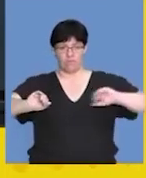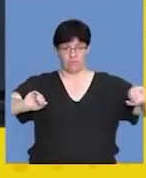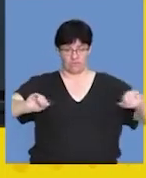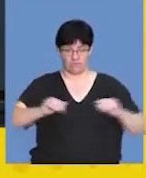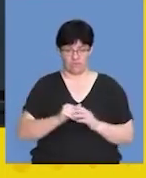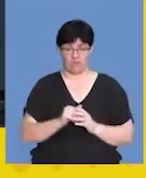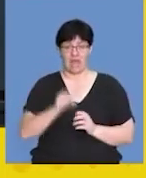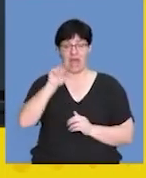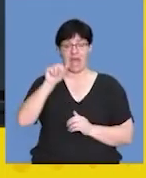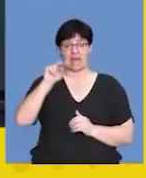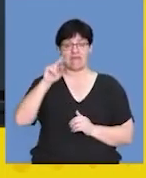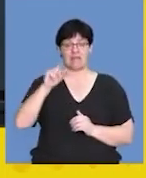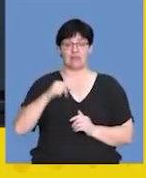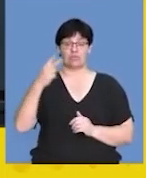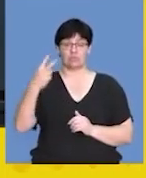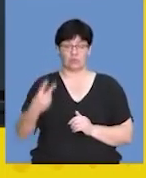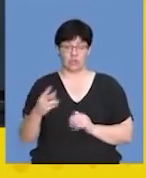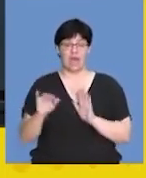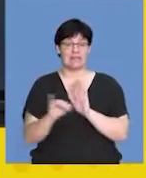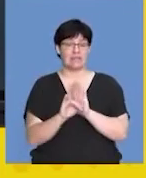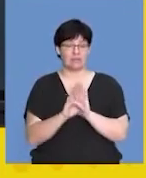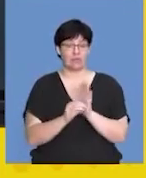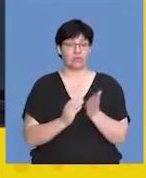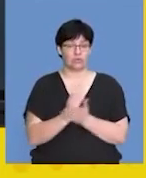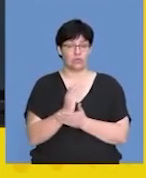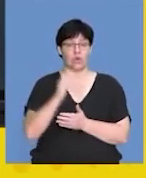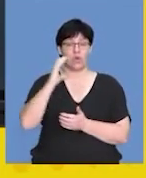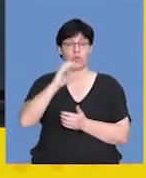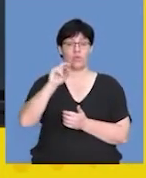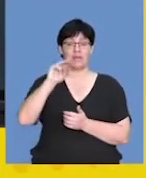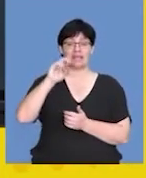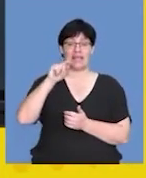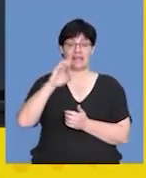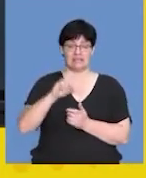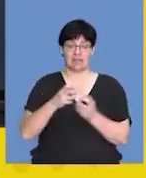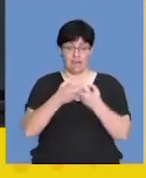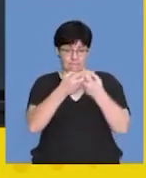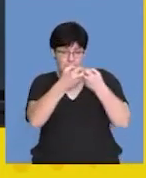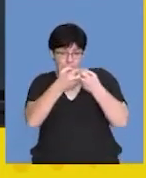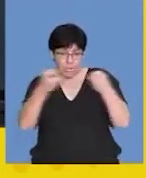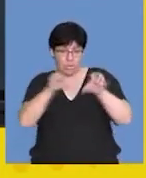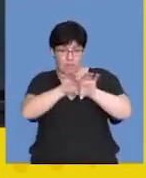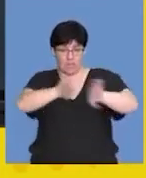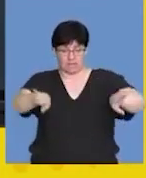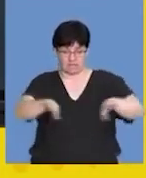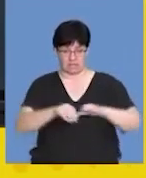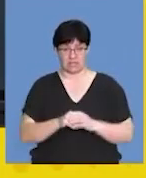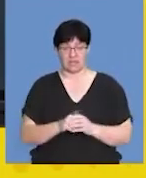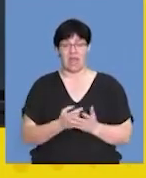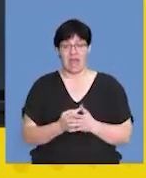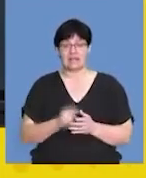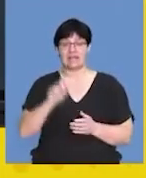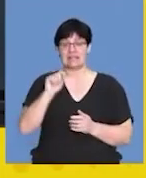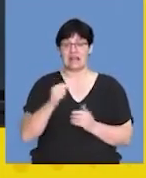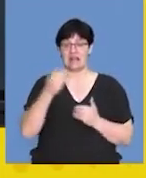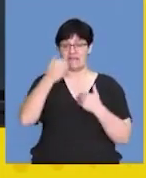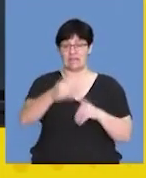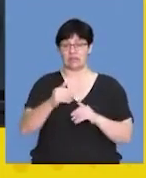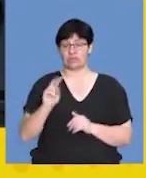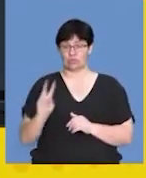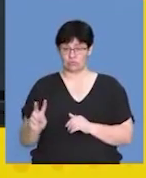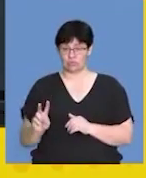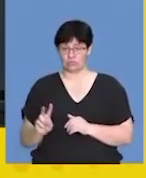anaphase 2 is identified by the chromatids being pulled apart. And then, obviously, in telophase 2, we have now